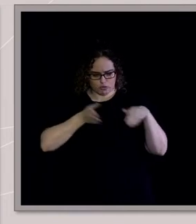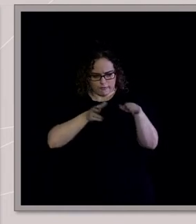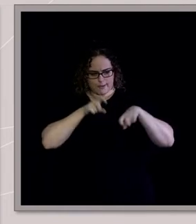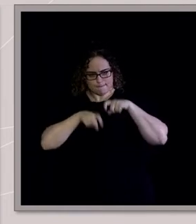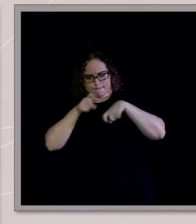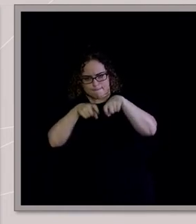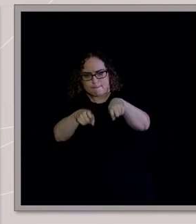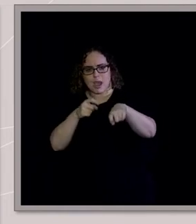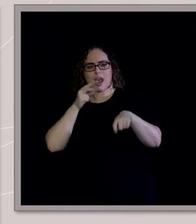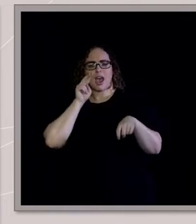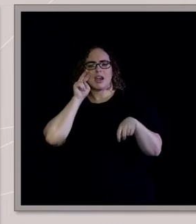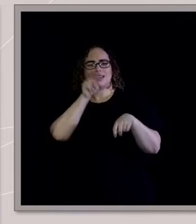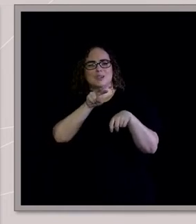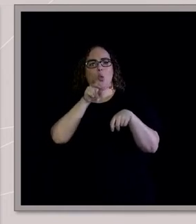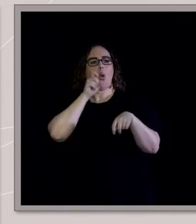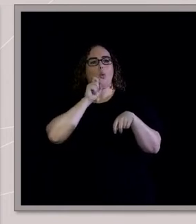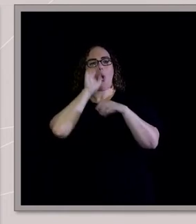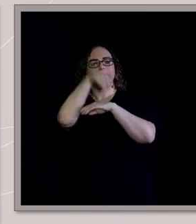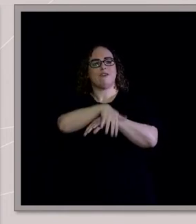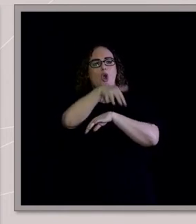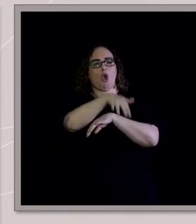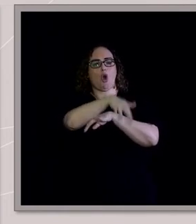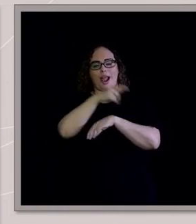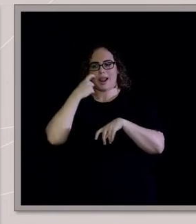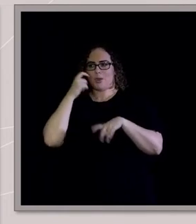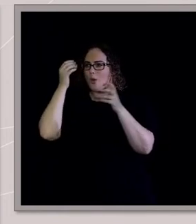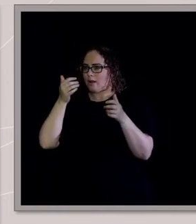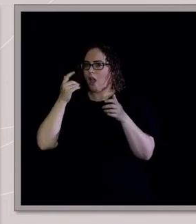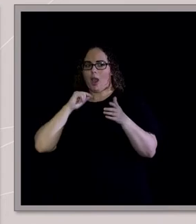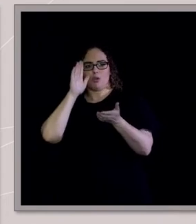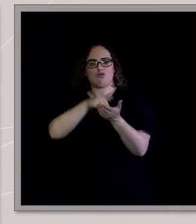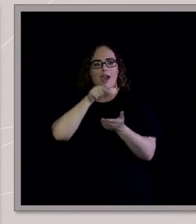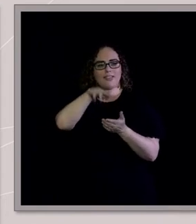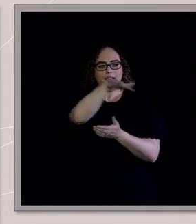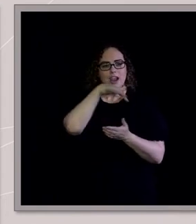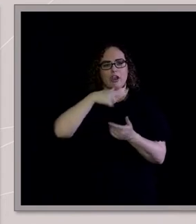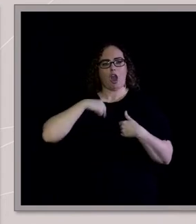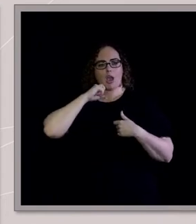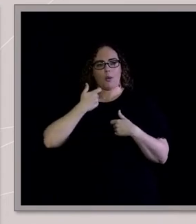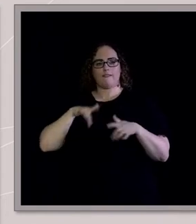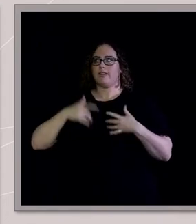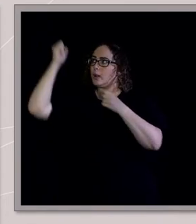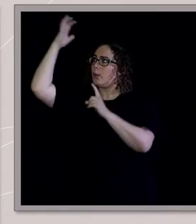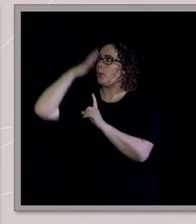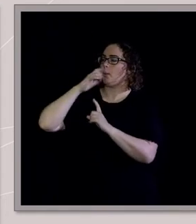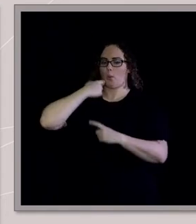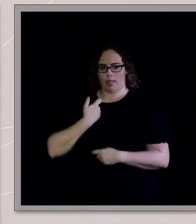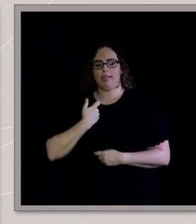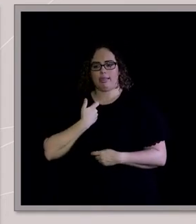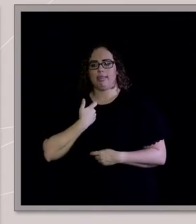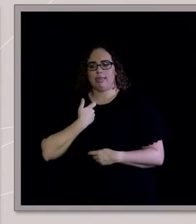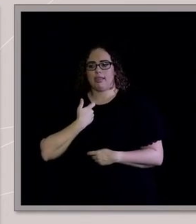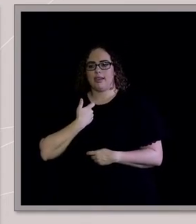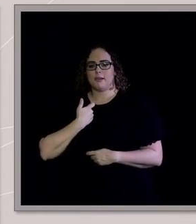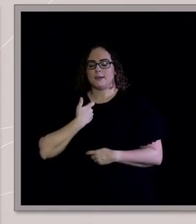I'm going to have a spiritual breakthrough right there. It's the perfect environment. So I climb up to the top of this waterfall and I,